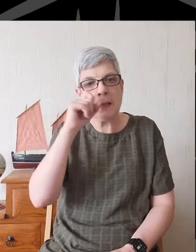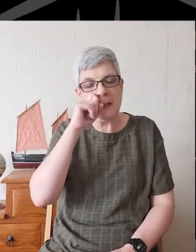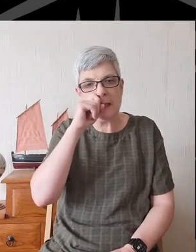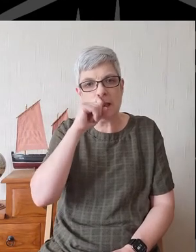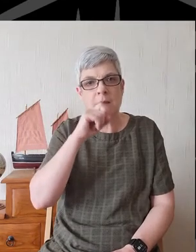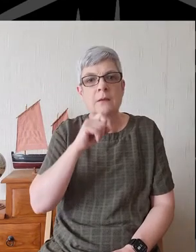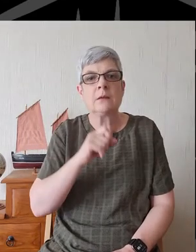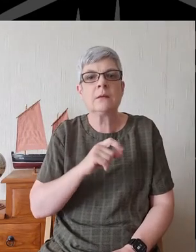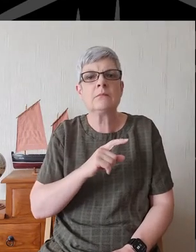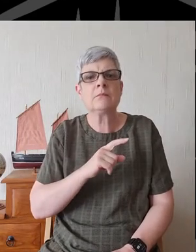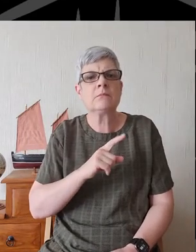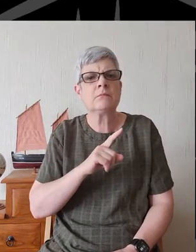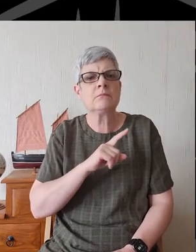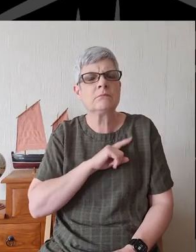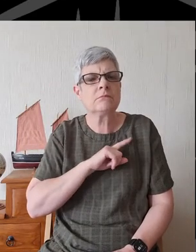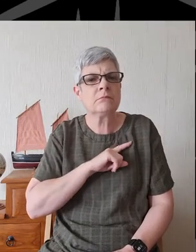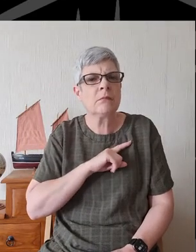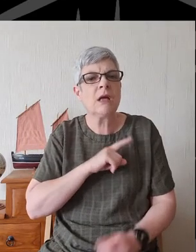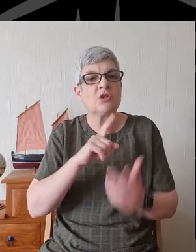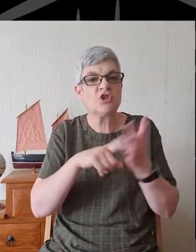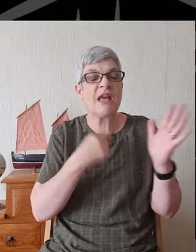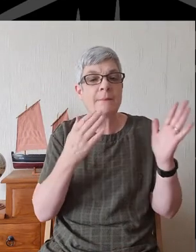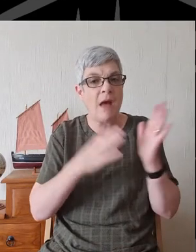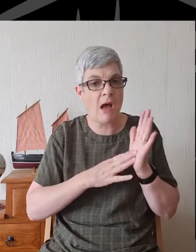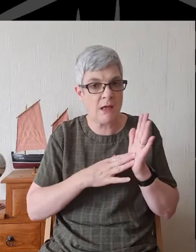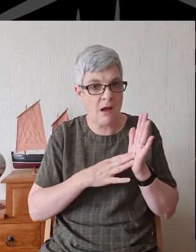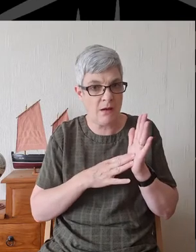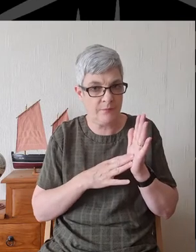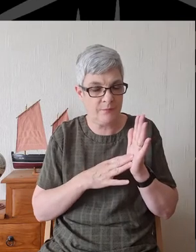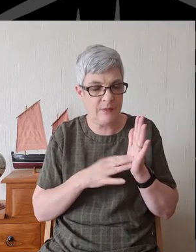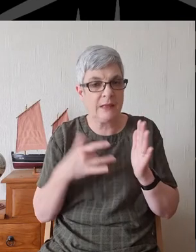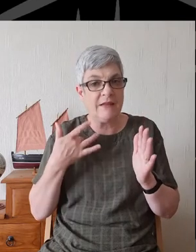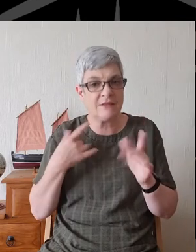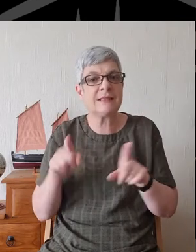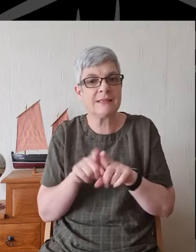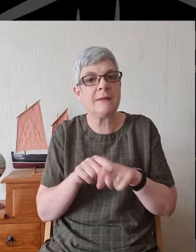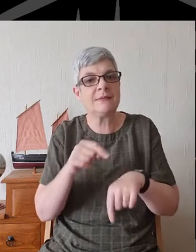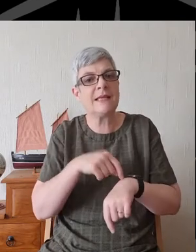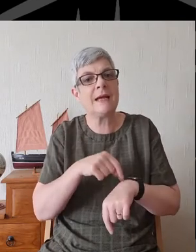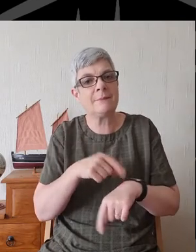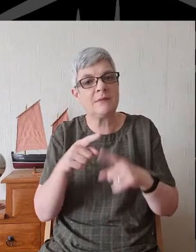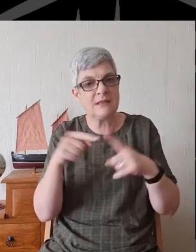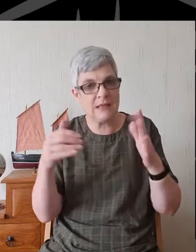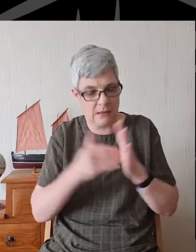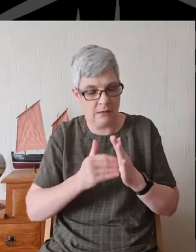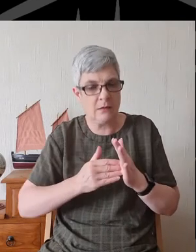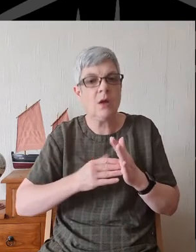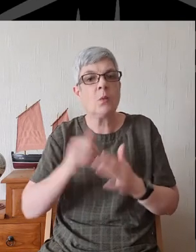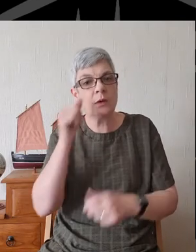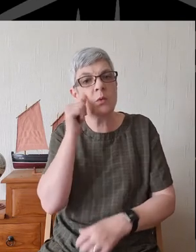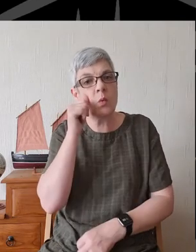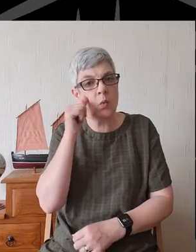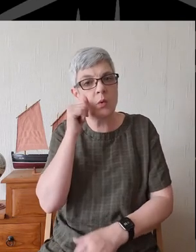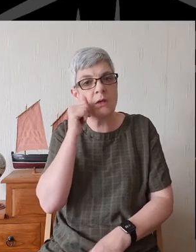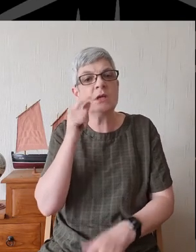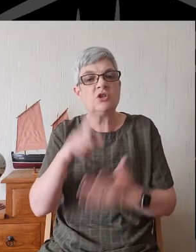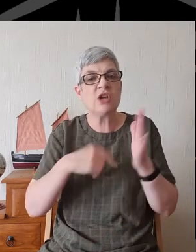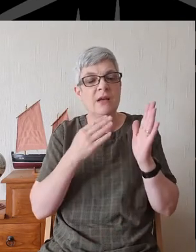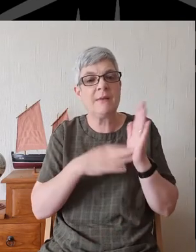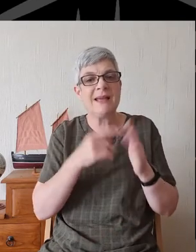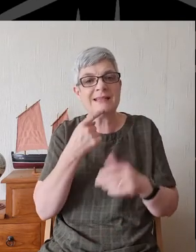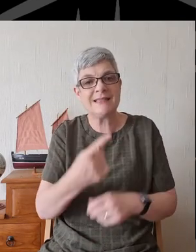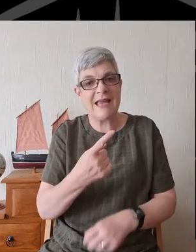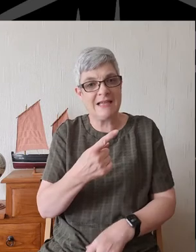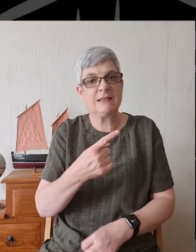Jeremiah who lived around the same time as Ezekiel, we know from Jeremiah that there were people saying, oh,